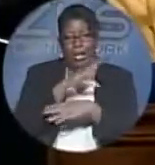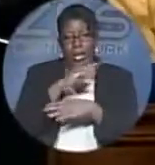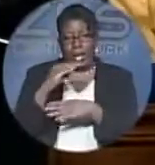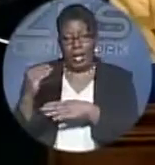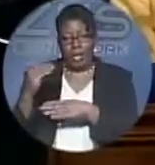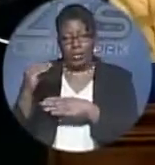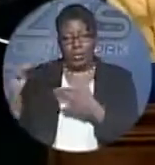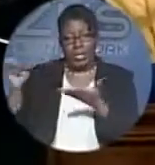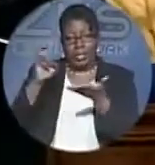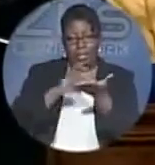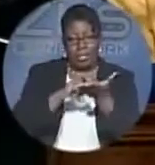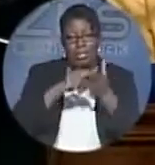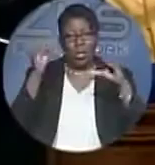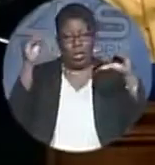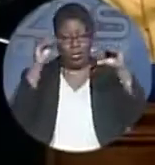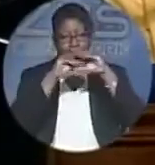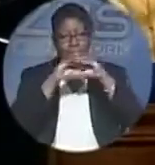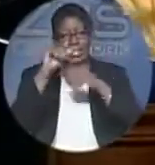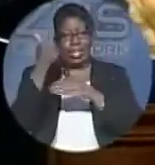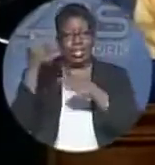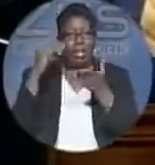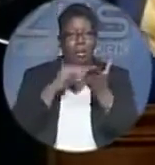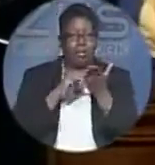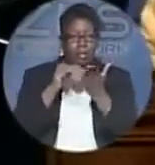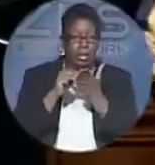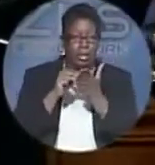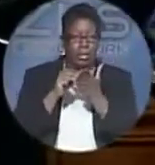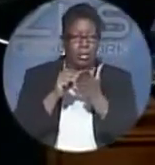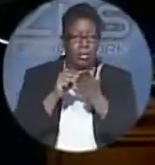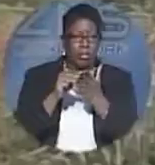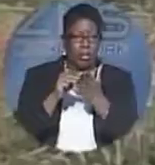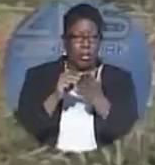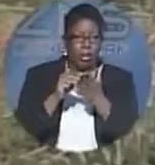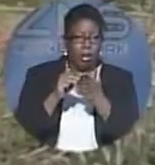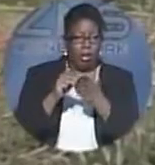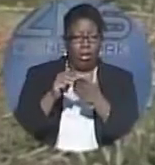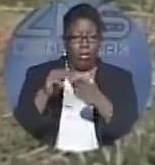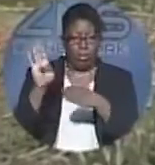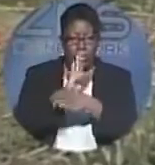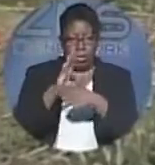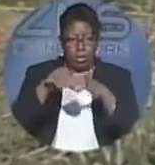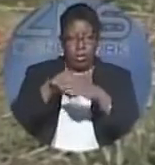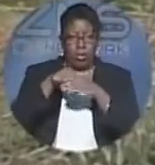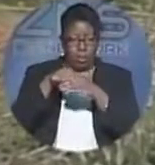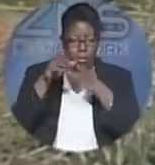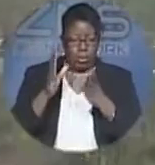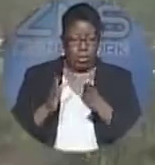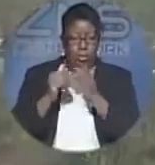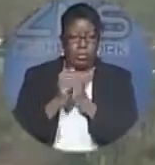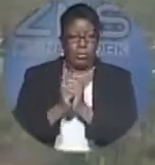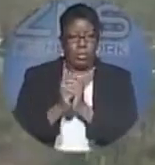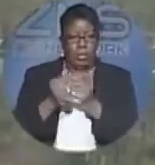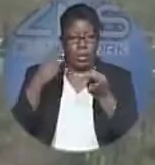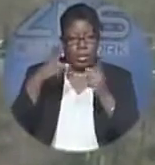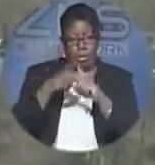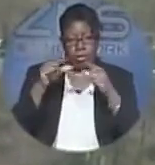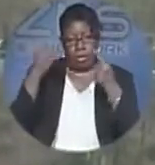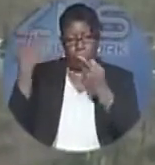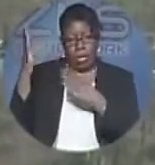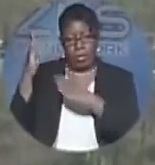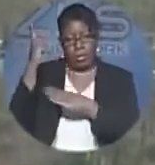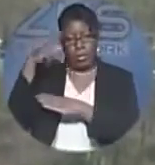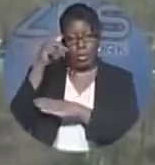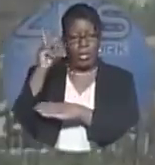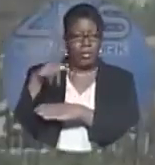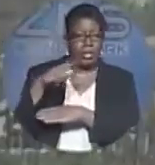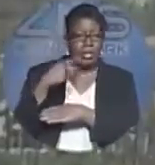tens of millions in Bahamian entrepreneurs. When it comes to Grand Bahama, the PLP leader says